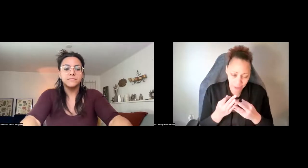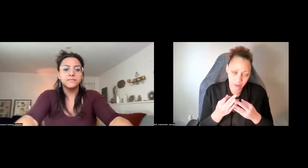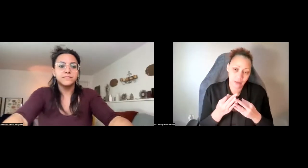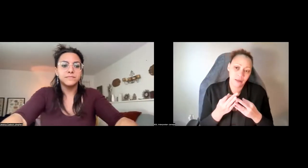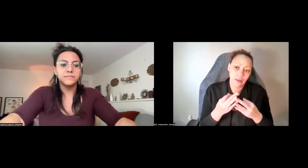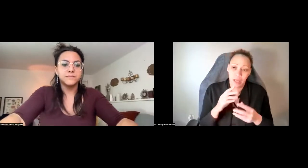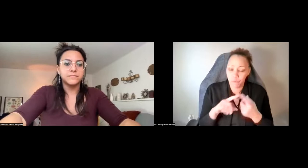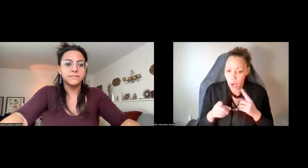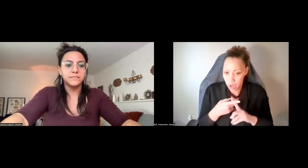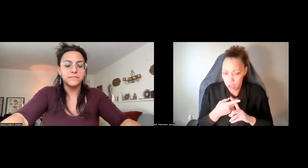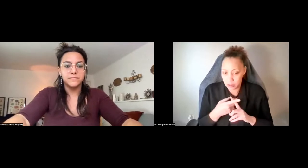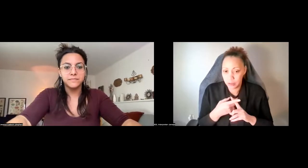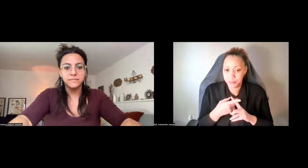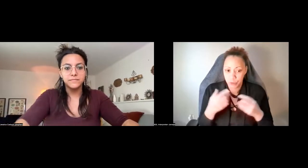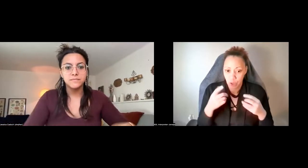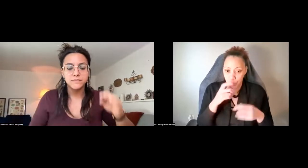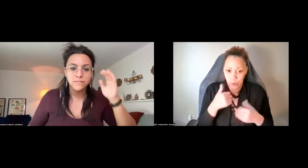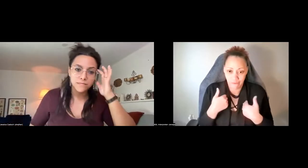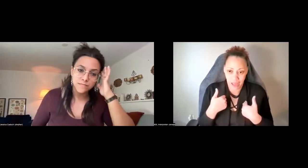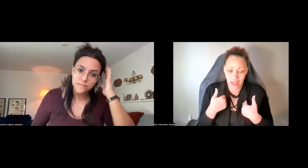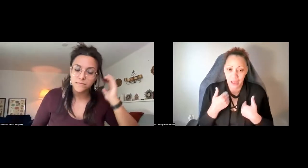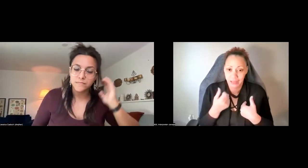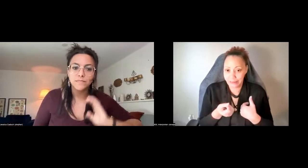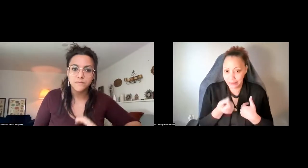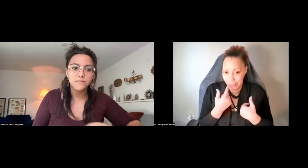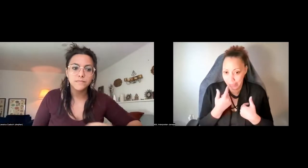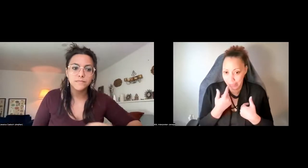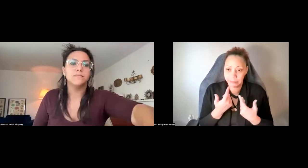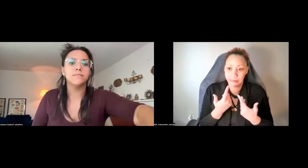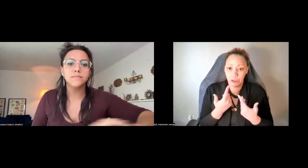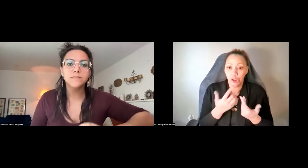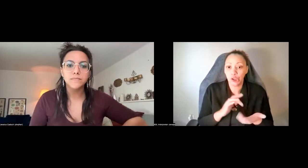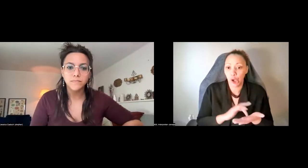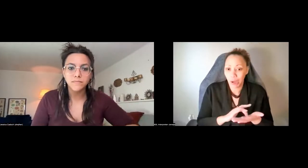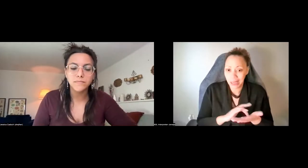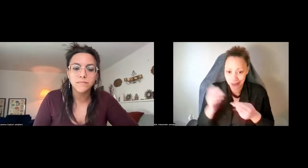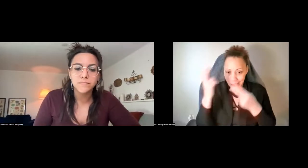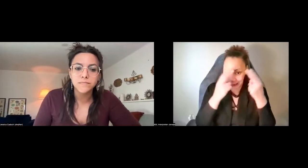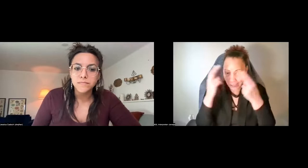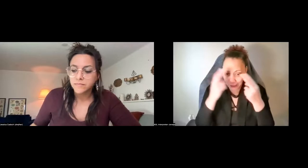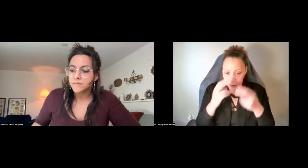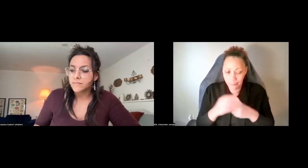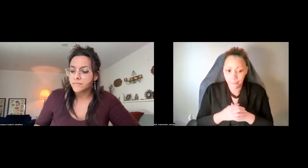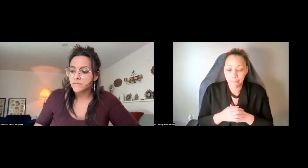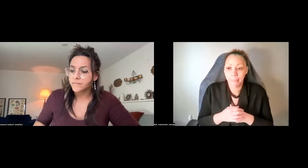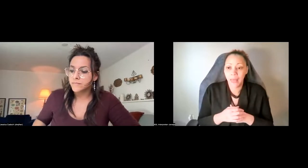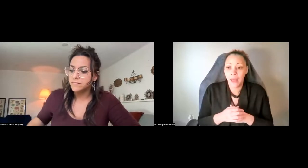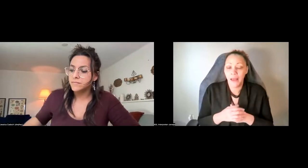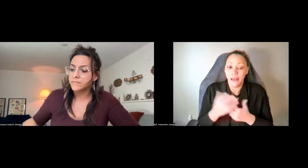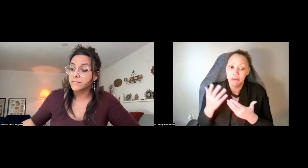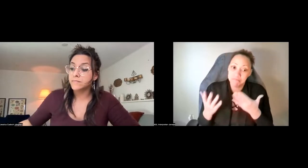who had, uh, taken, um, a psychedelic and, uh, subsequently